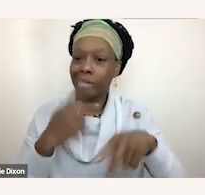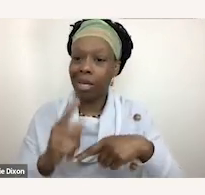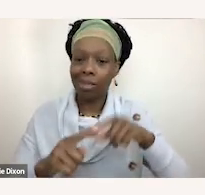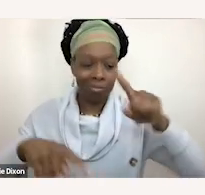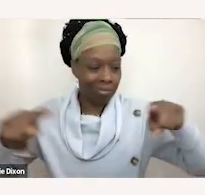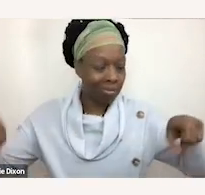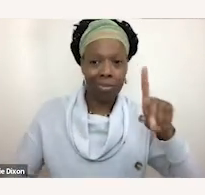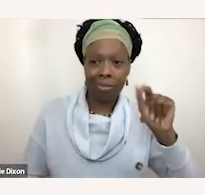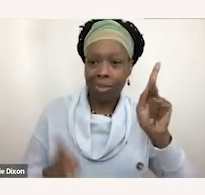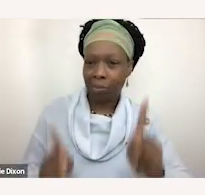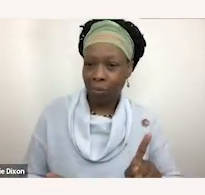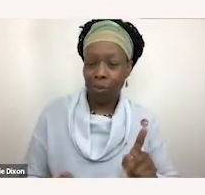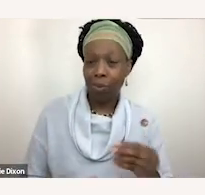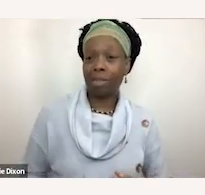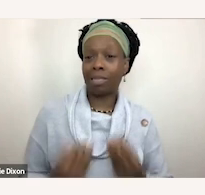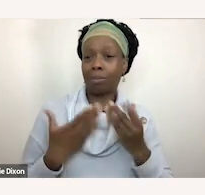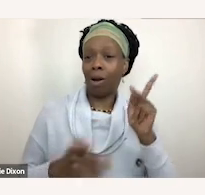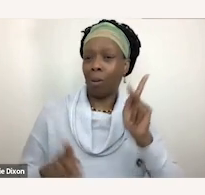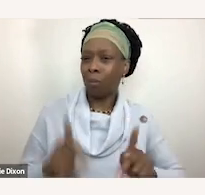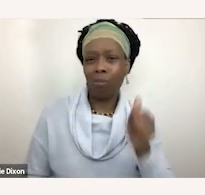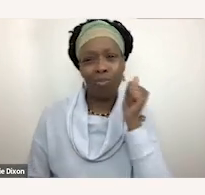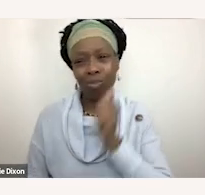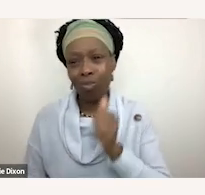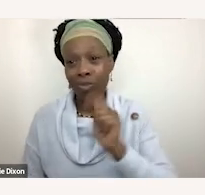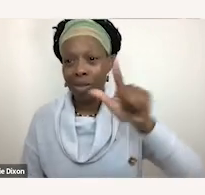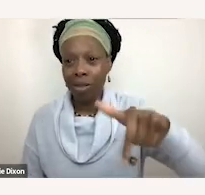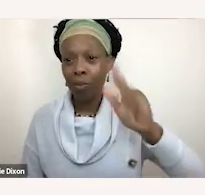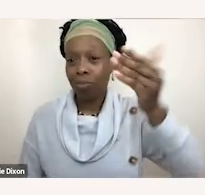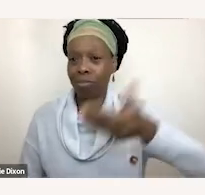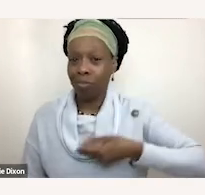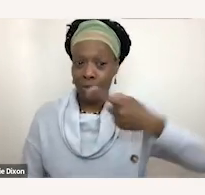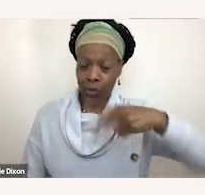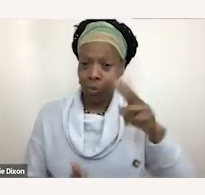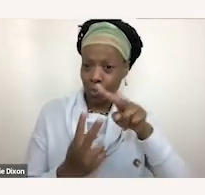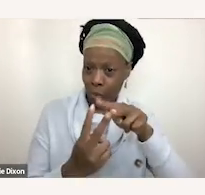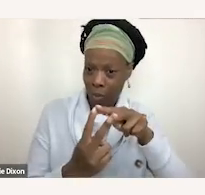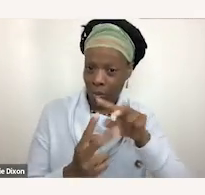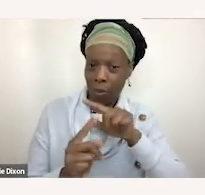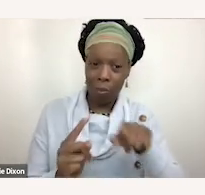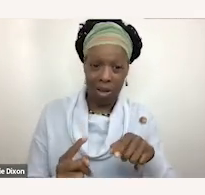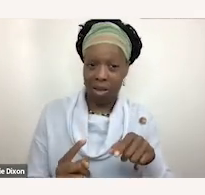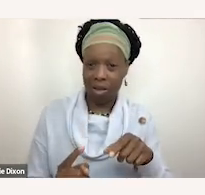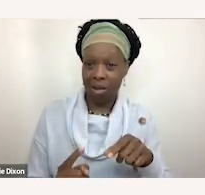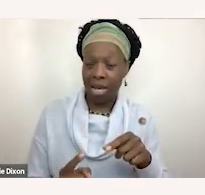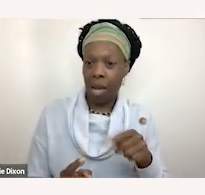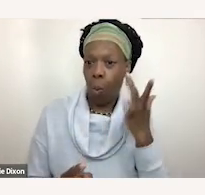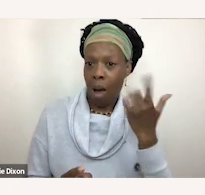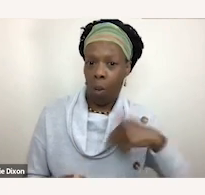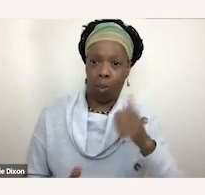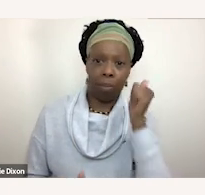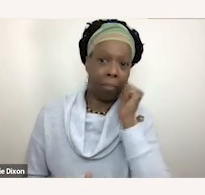We're going to introduce you to a couple of them. But are disabled people inspirational for just living our everyday lives?